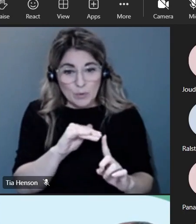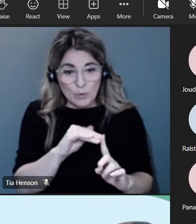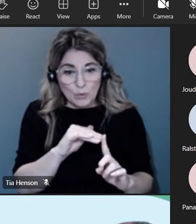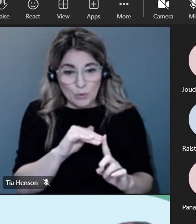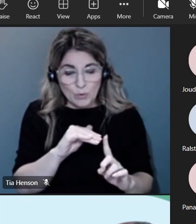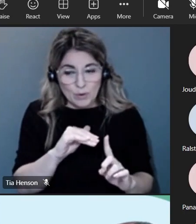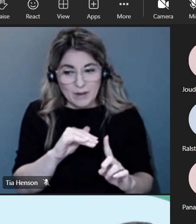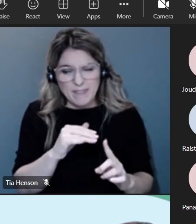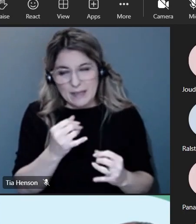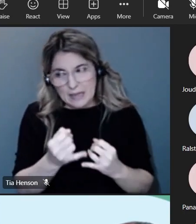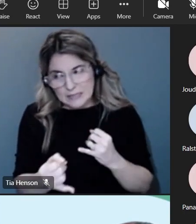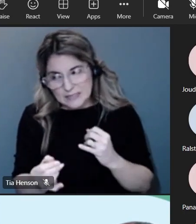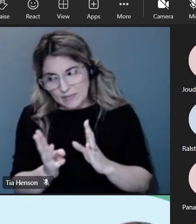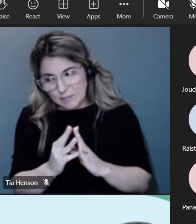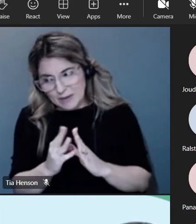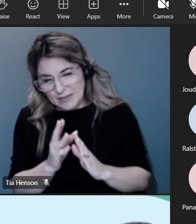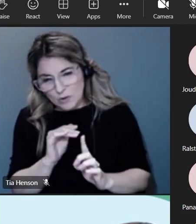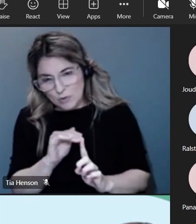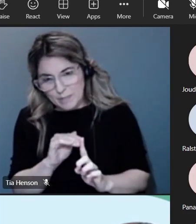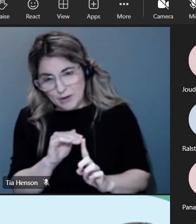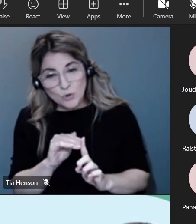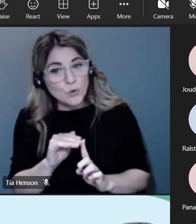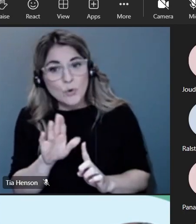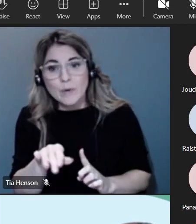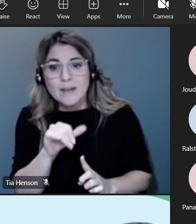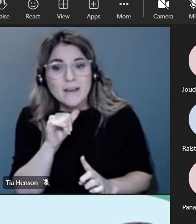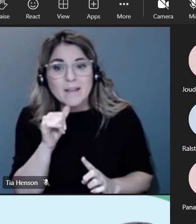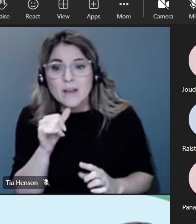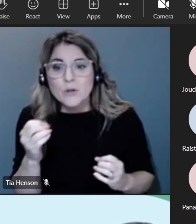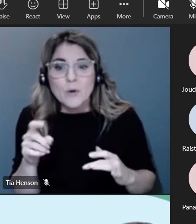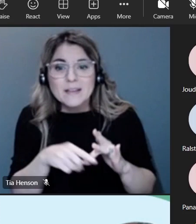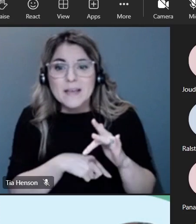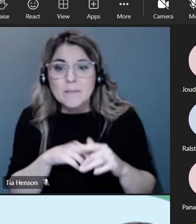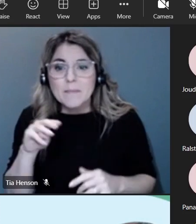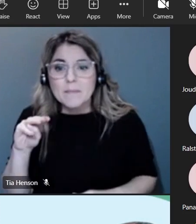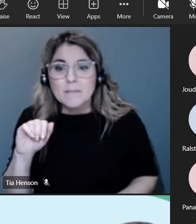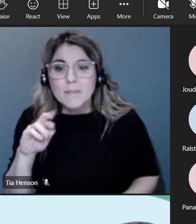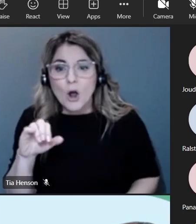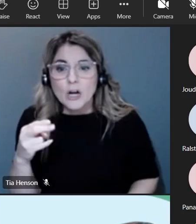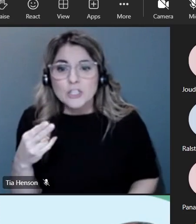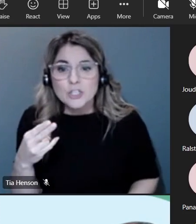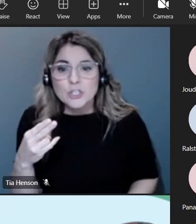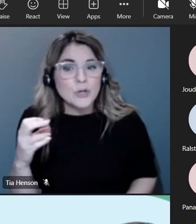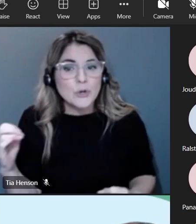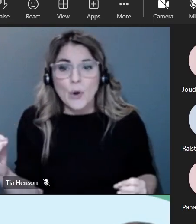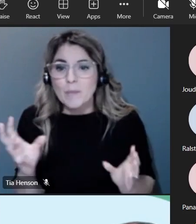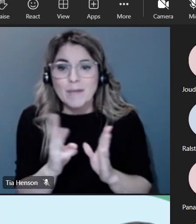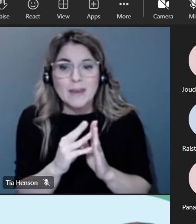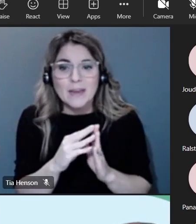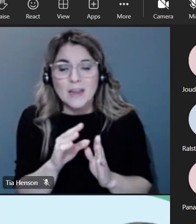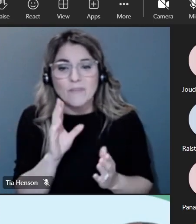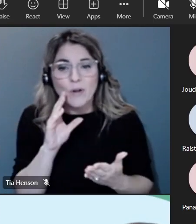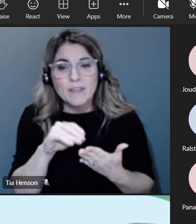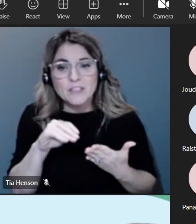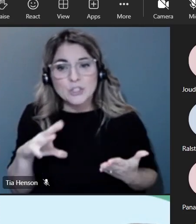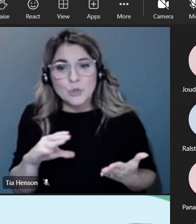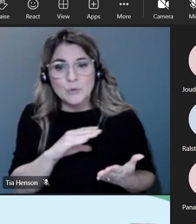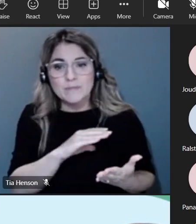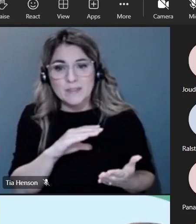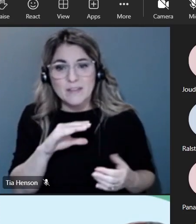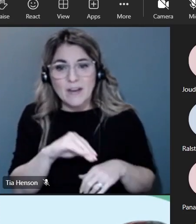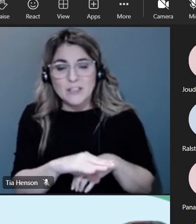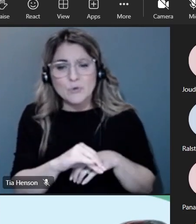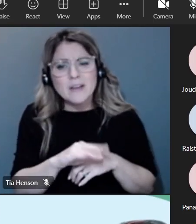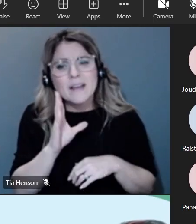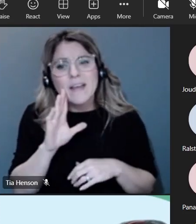and i'll get to this at the end of the meeting too just as a reminder is that we will not have a meeting in march for the student advisory uh the way that the meetings worked out